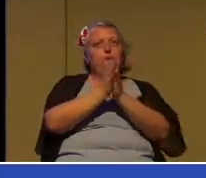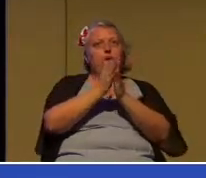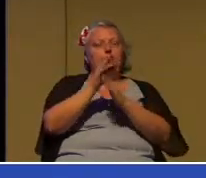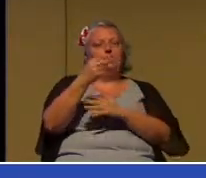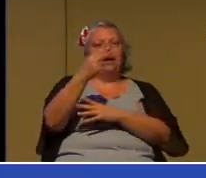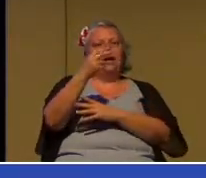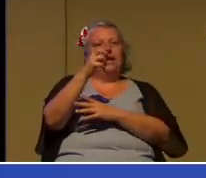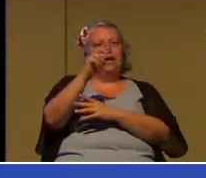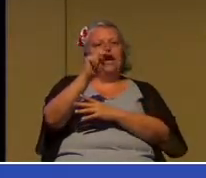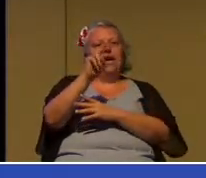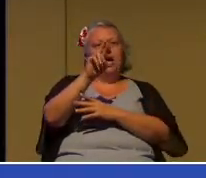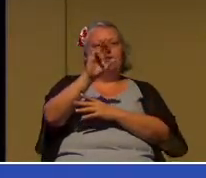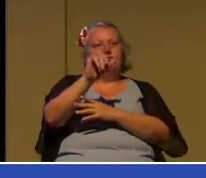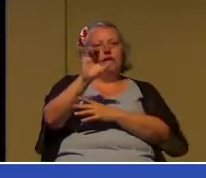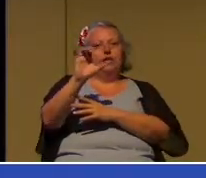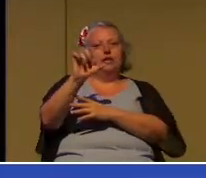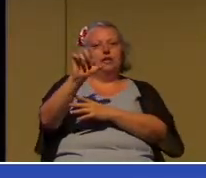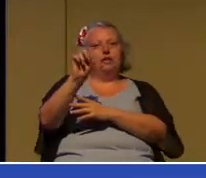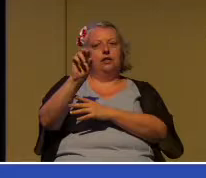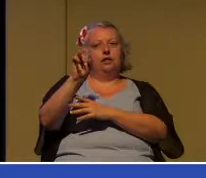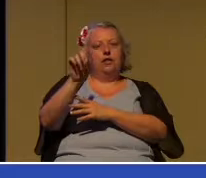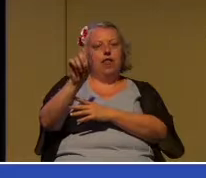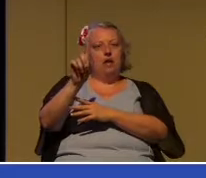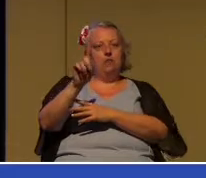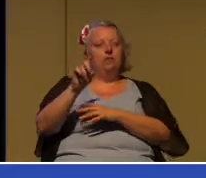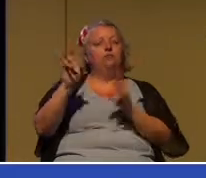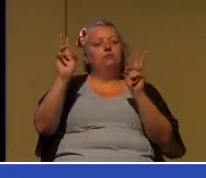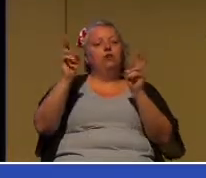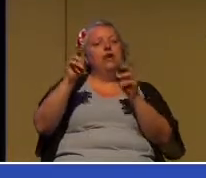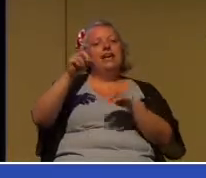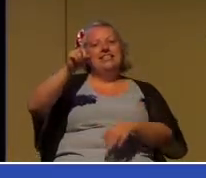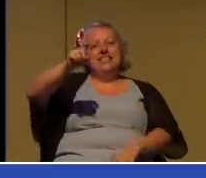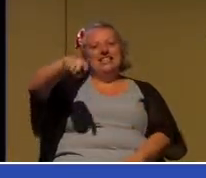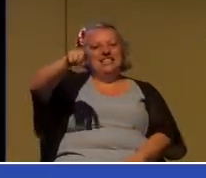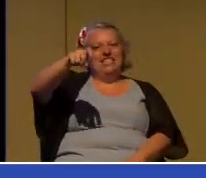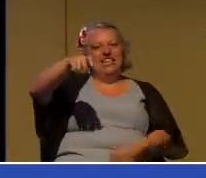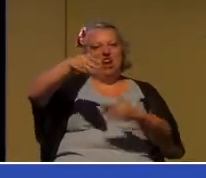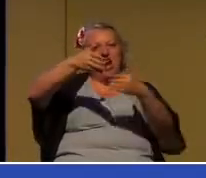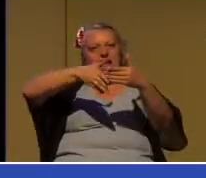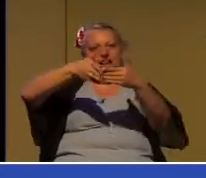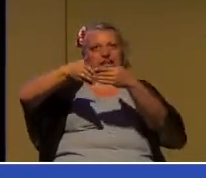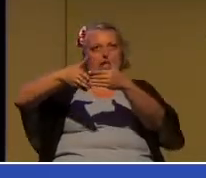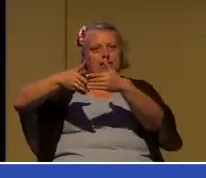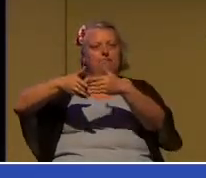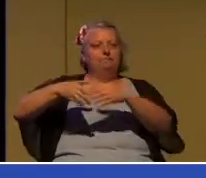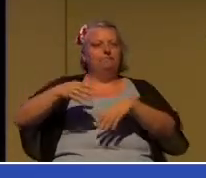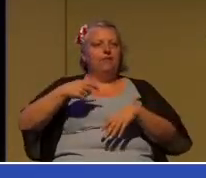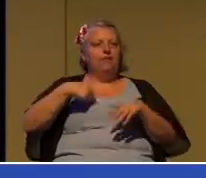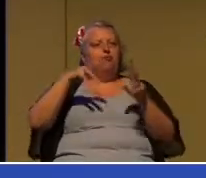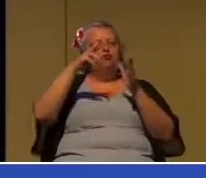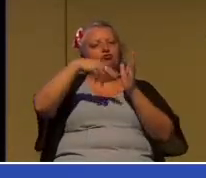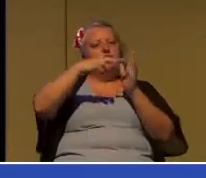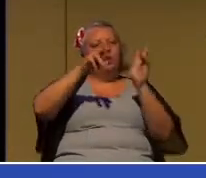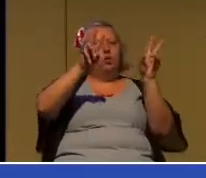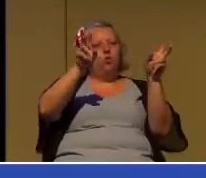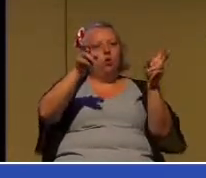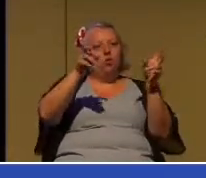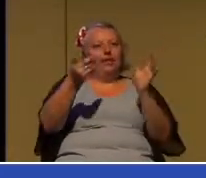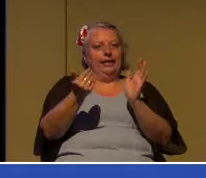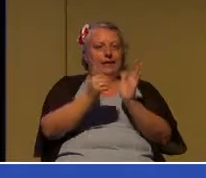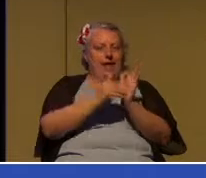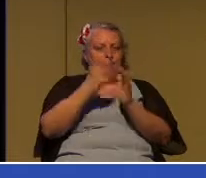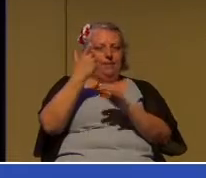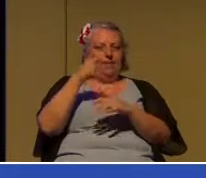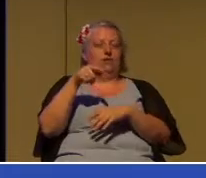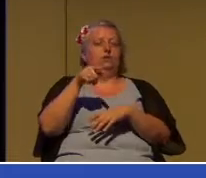Cloud called Necessary Endings. I want to read that quote once again because it so